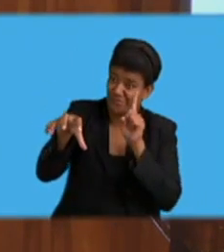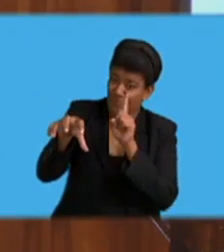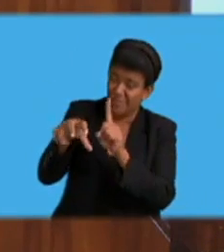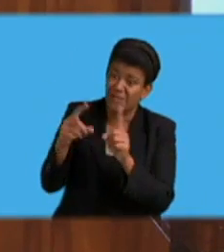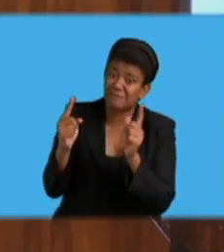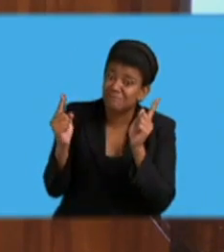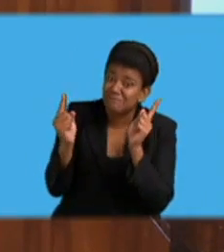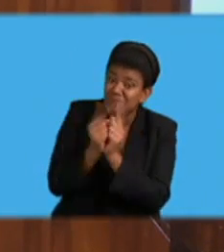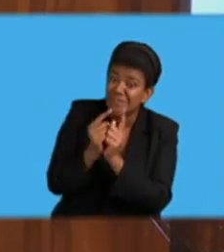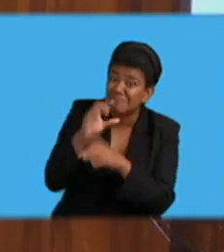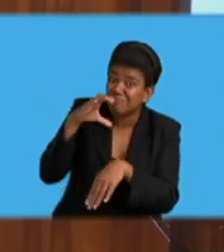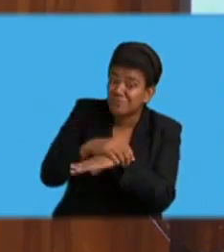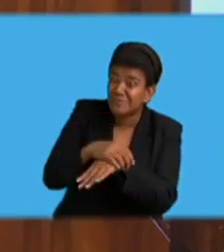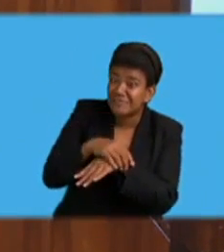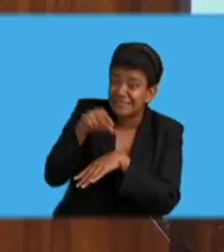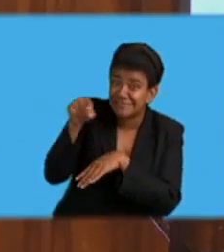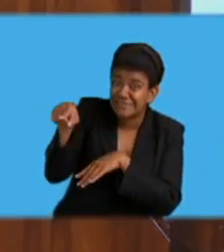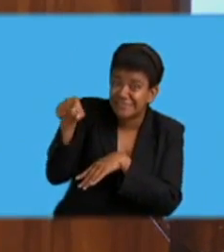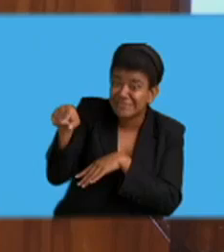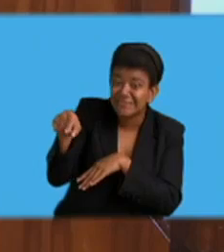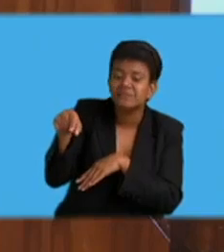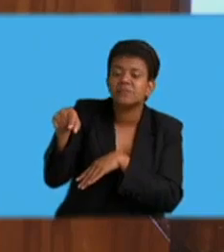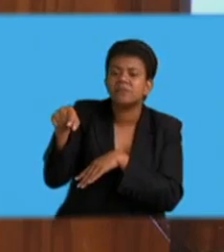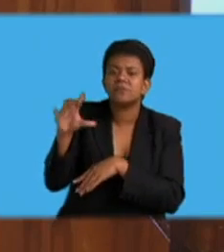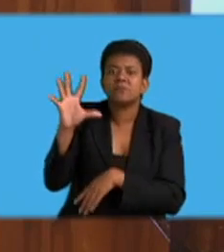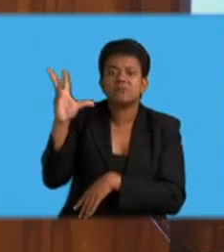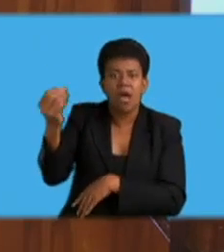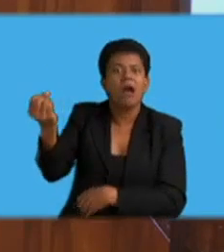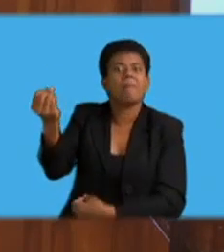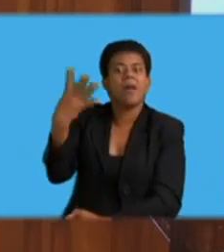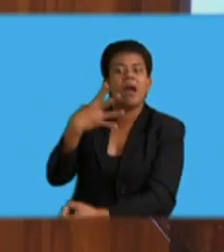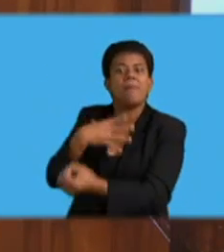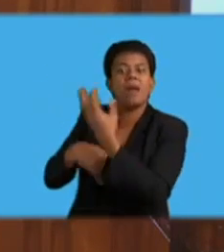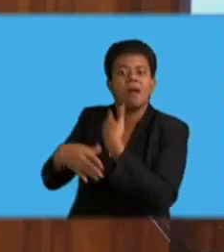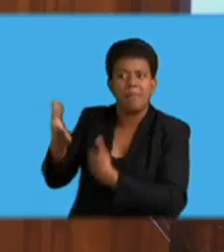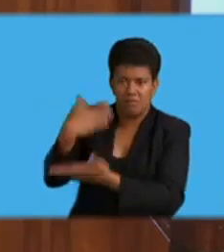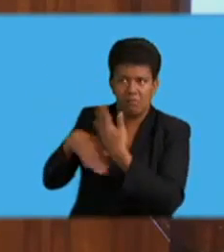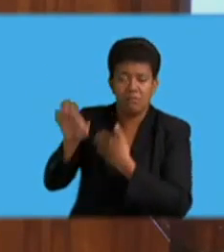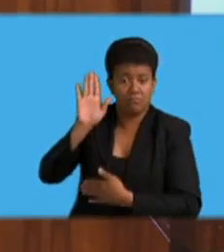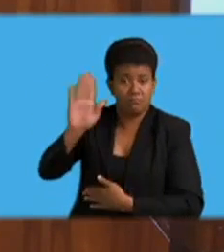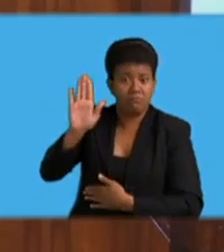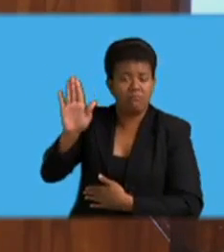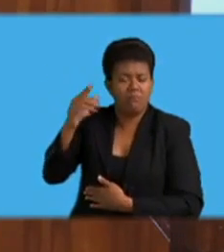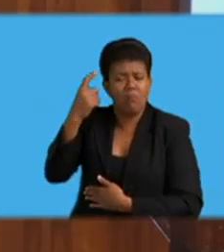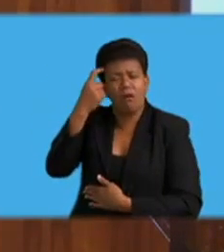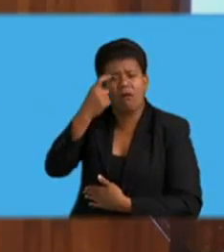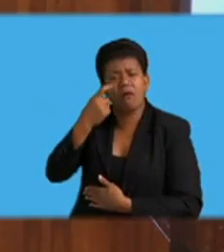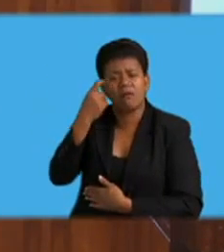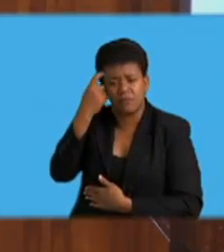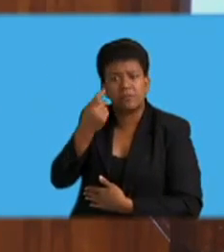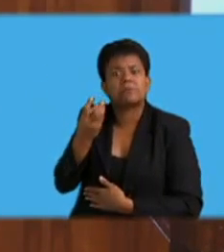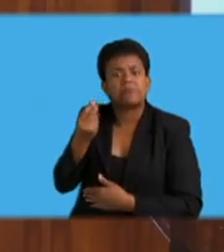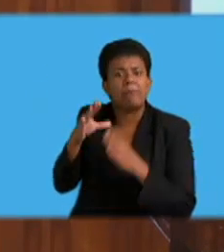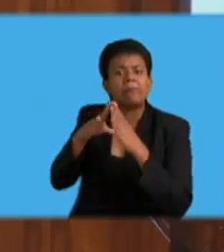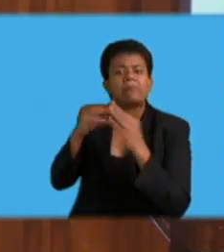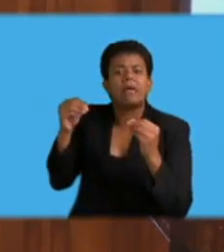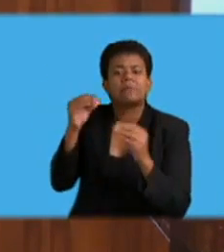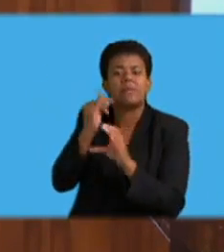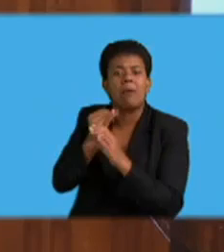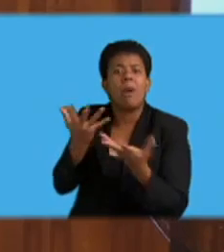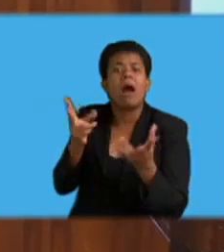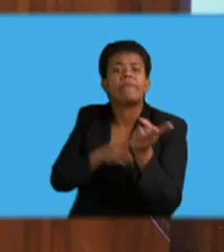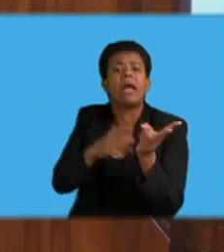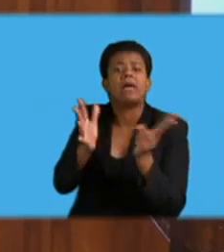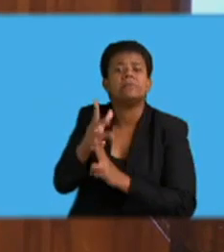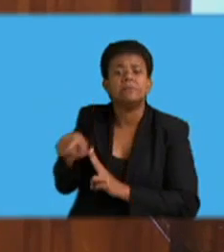and they raised their concerns that reported sexual offenses in villages and settlements were increasing.